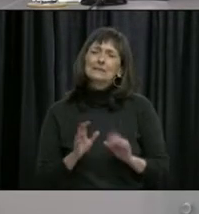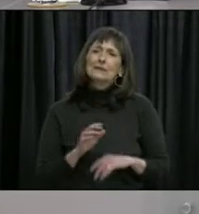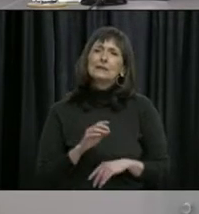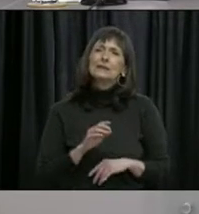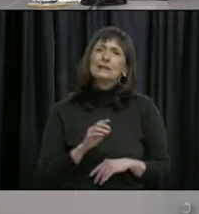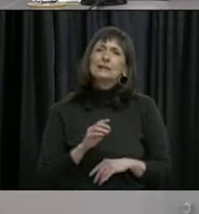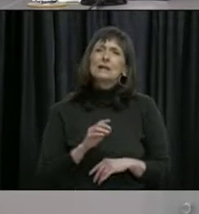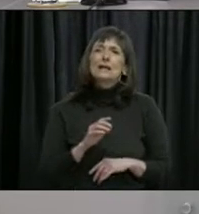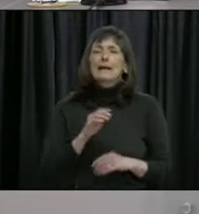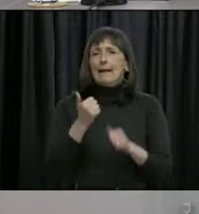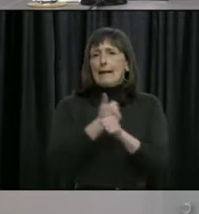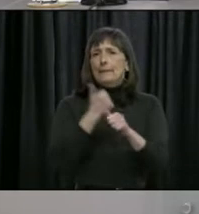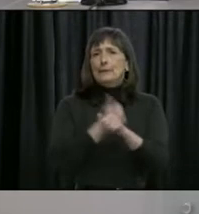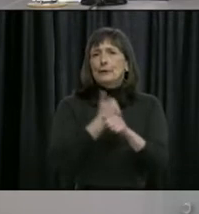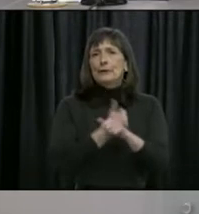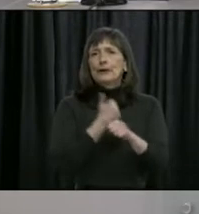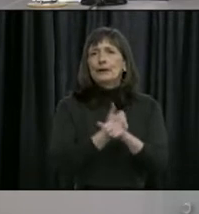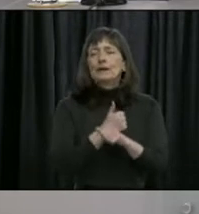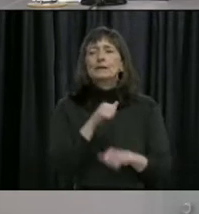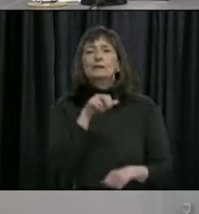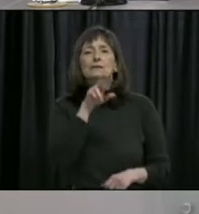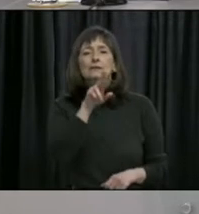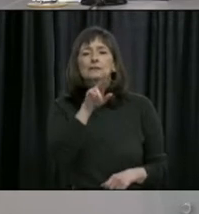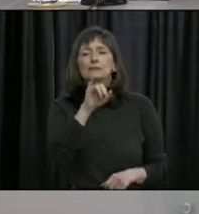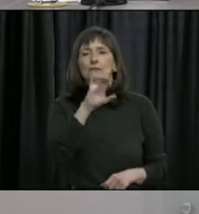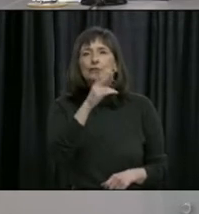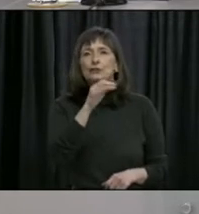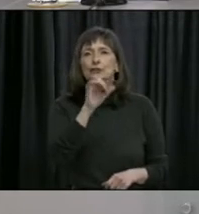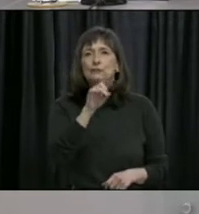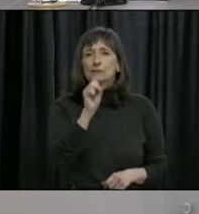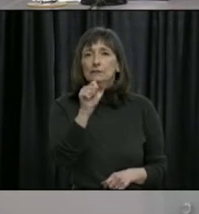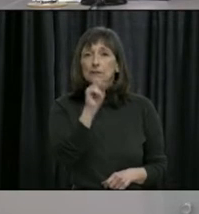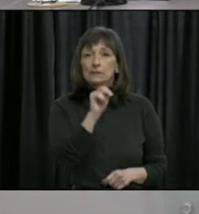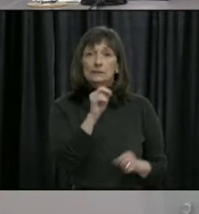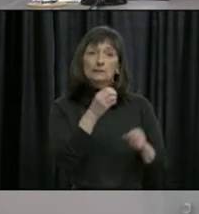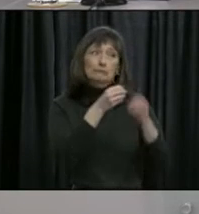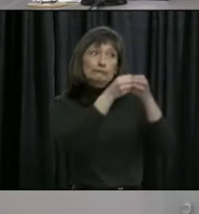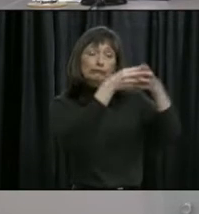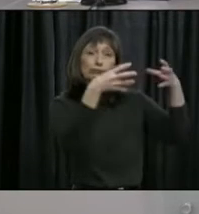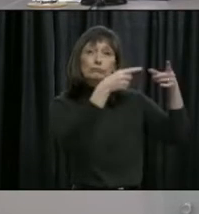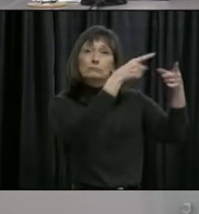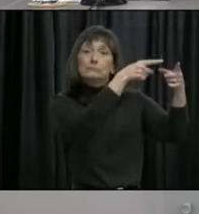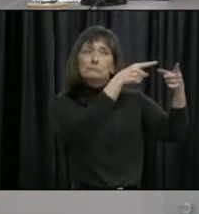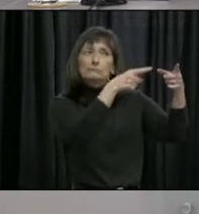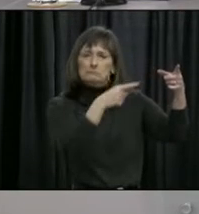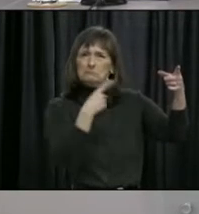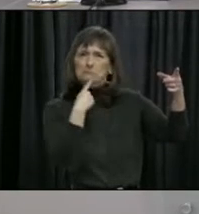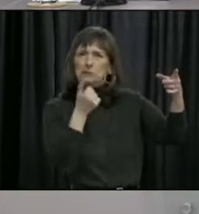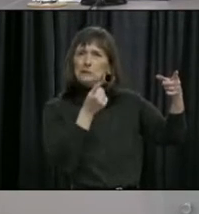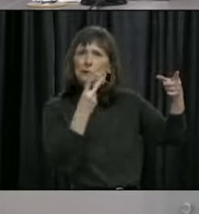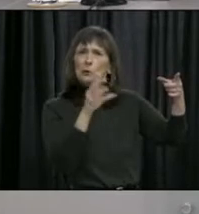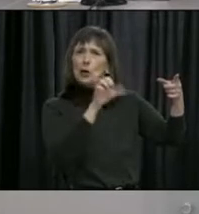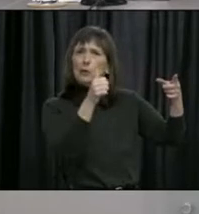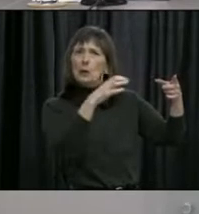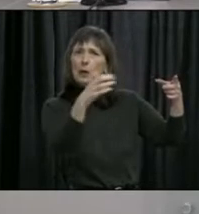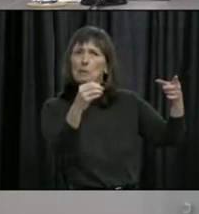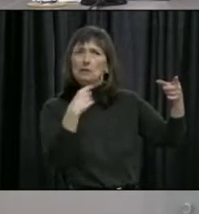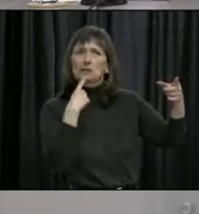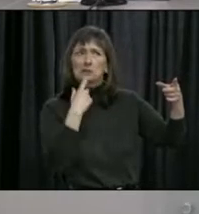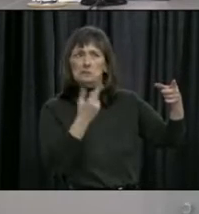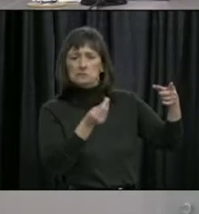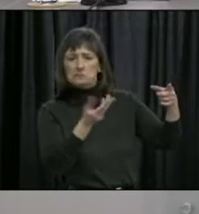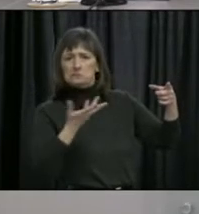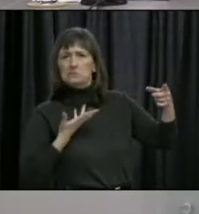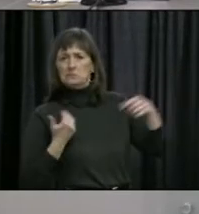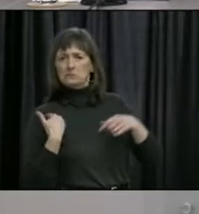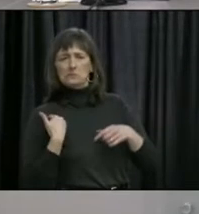outbreak in Alberta, we've had a few companies reach out now saying that they aren't aware of an outbreak and that their companies up there are unaware of